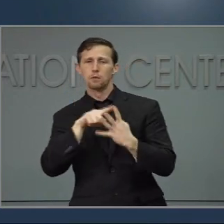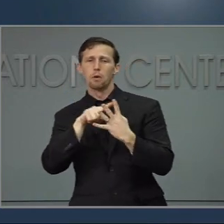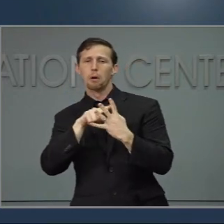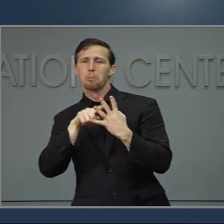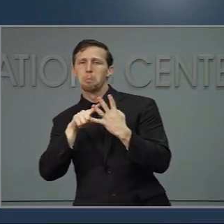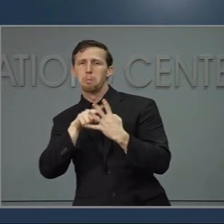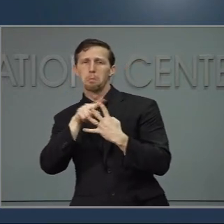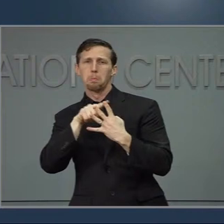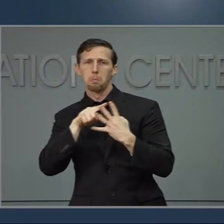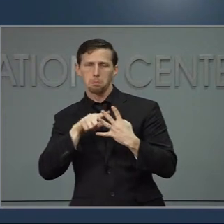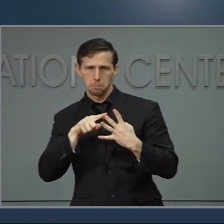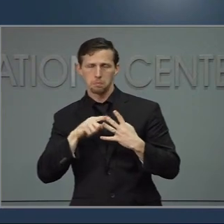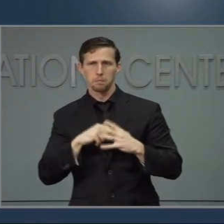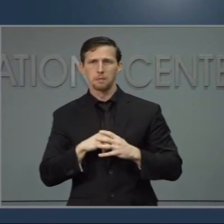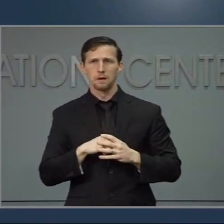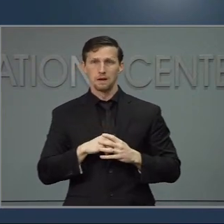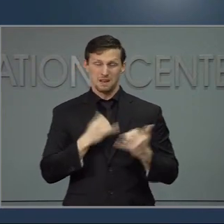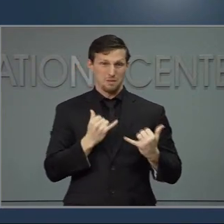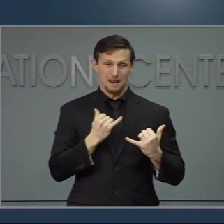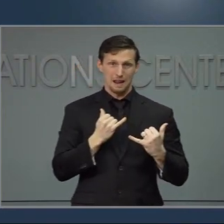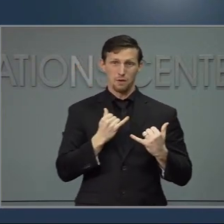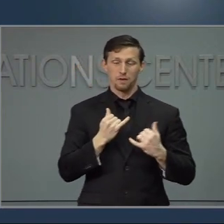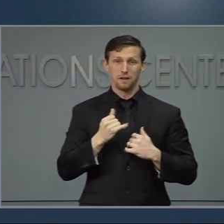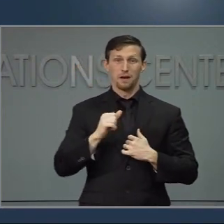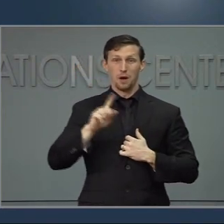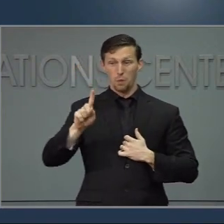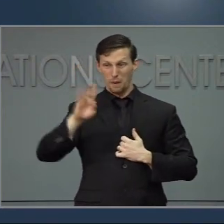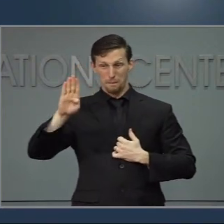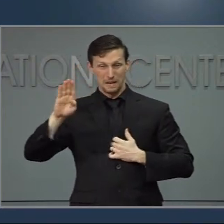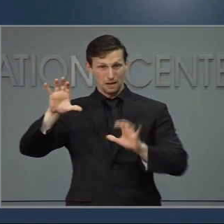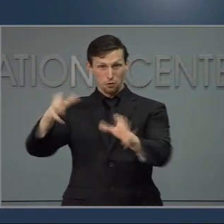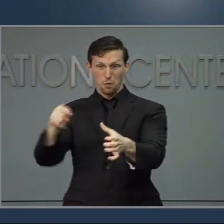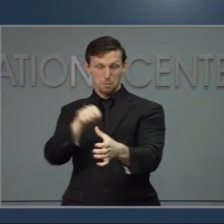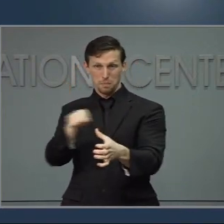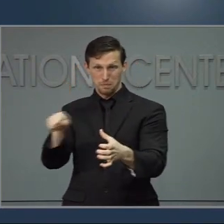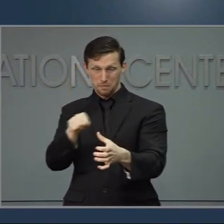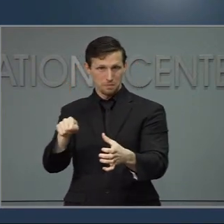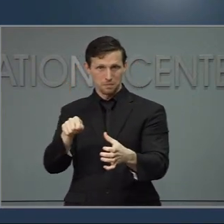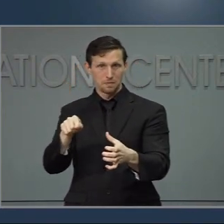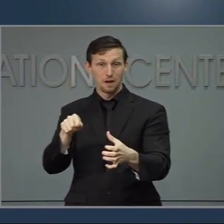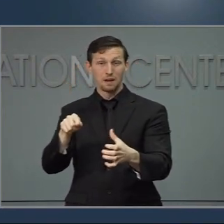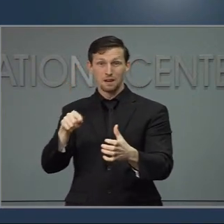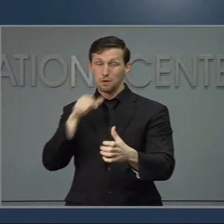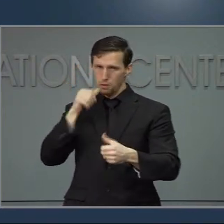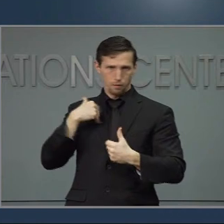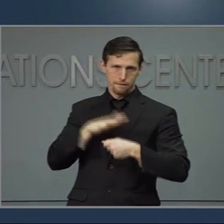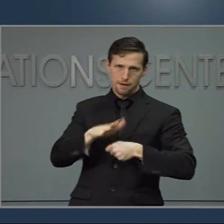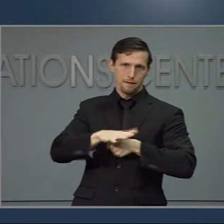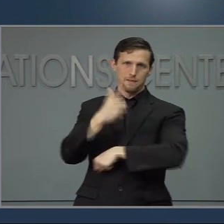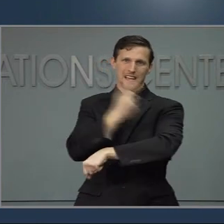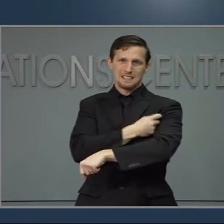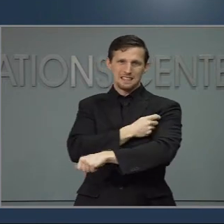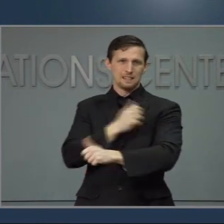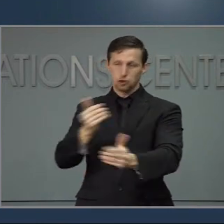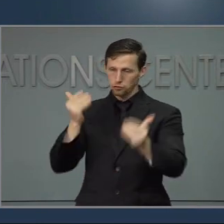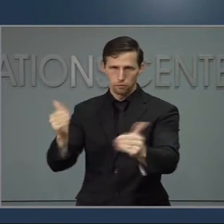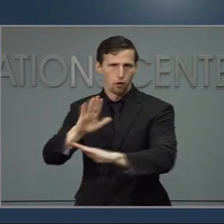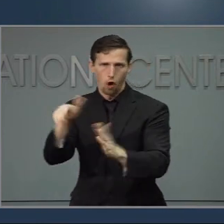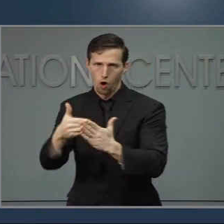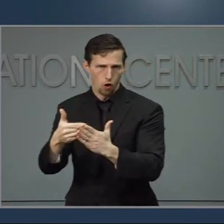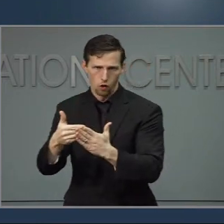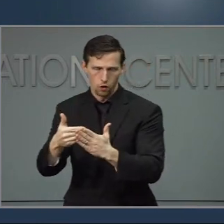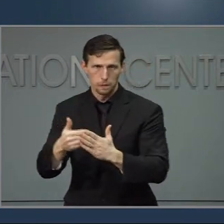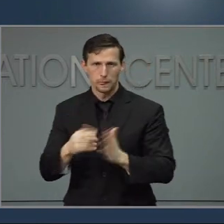for everyone in Phase 1B to be vaccinated at the same time. To best manage vaccine